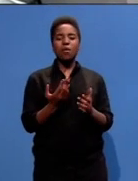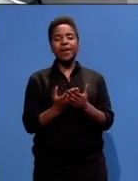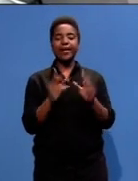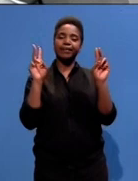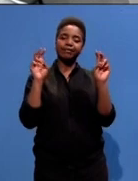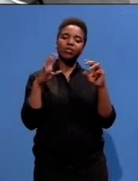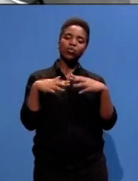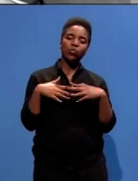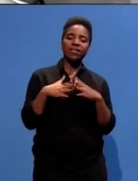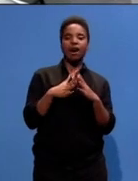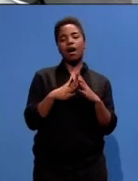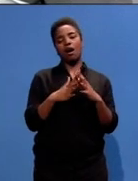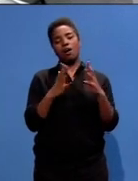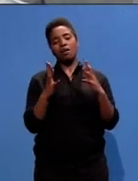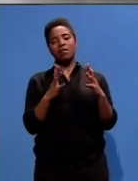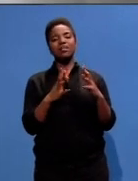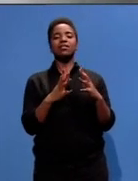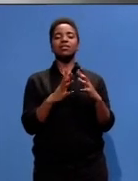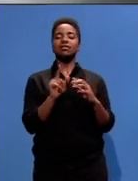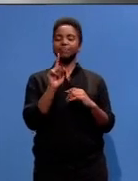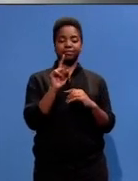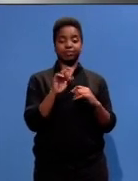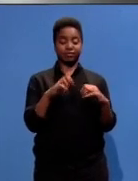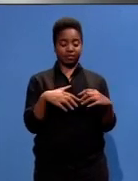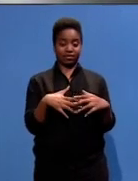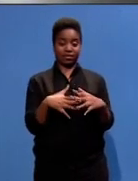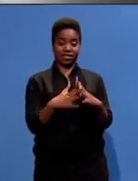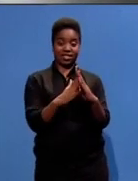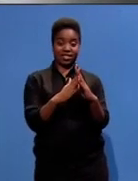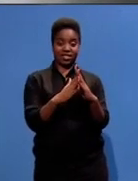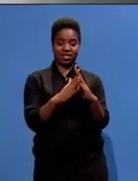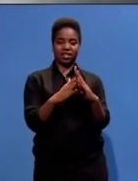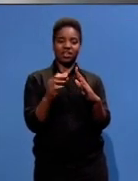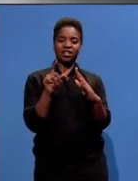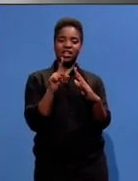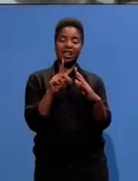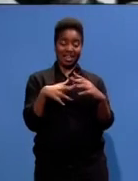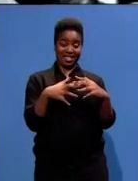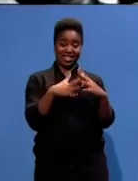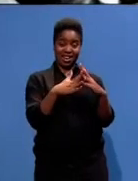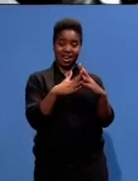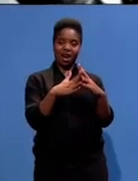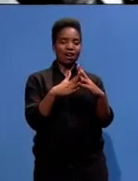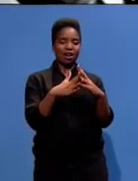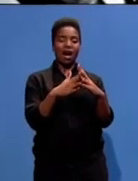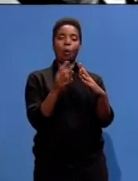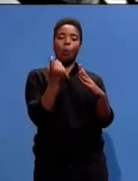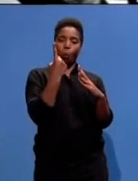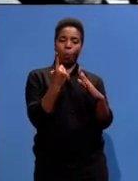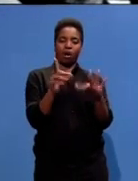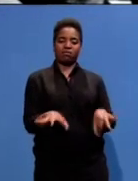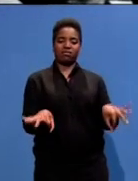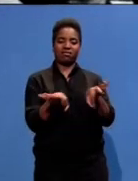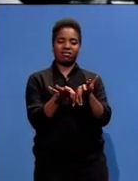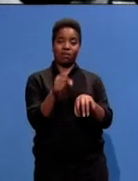words like unify. There's unification behind common principles which got enshrined